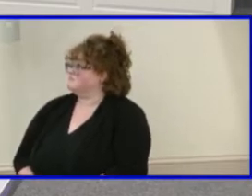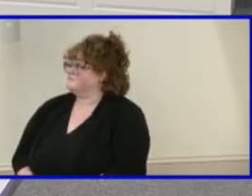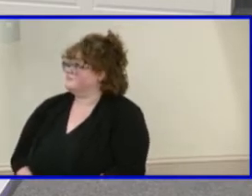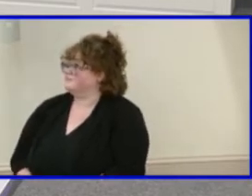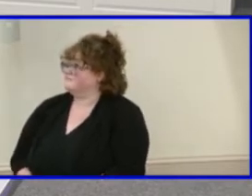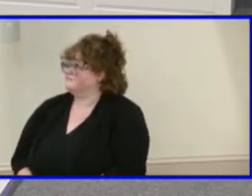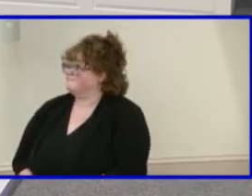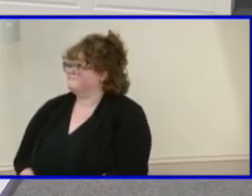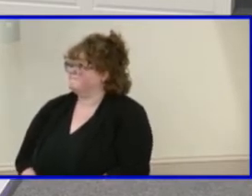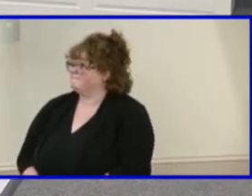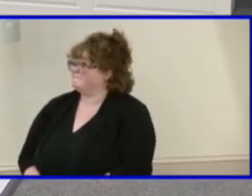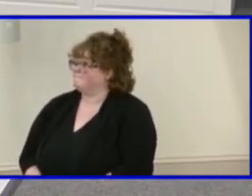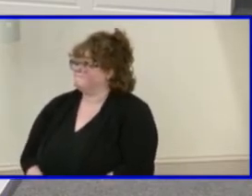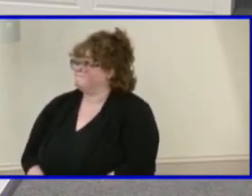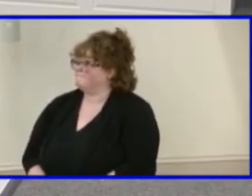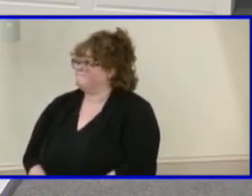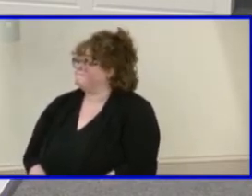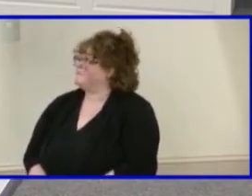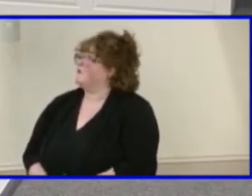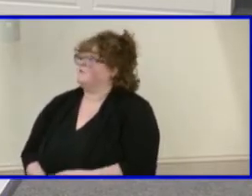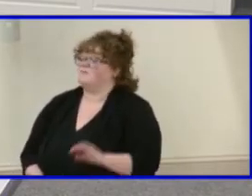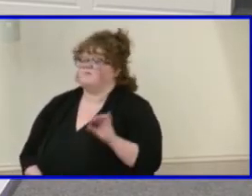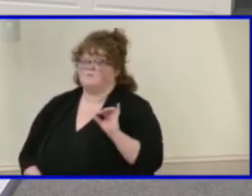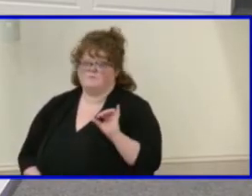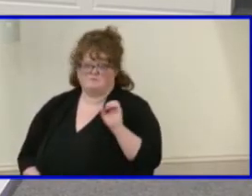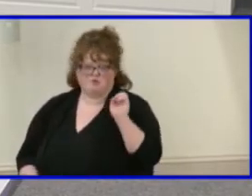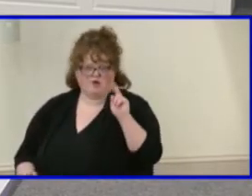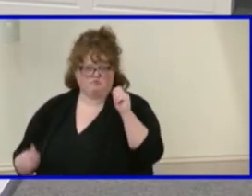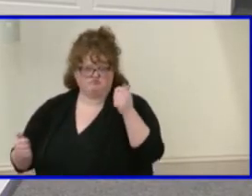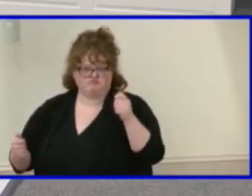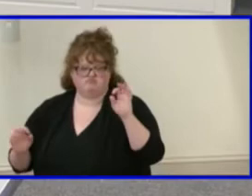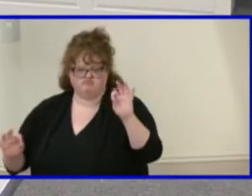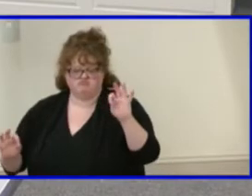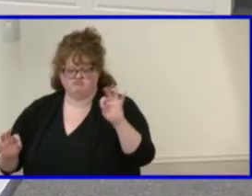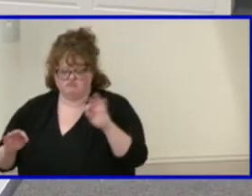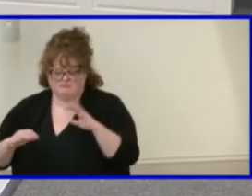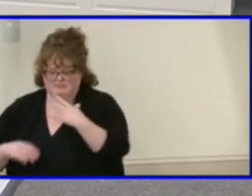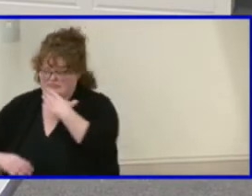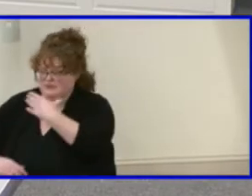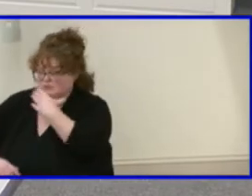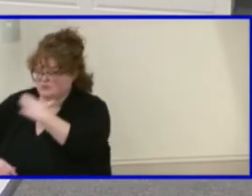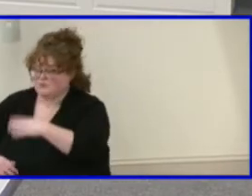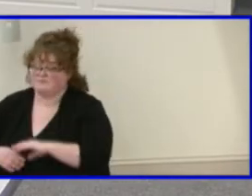It's still someone. There it goes. Great. Thank you.